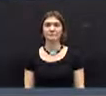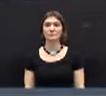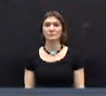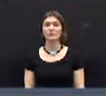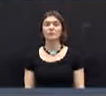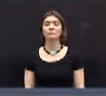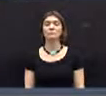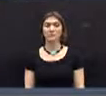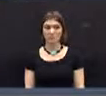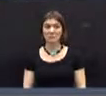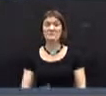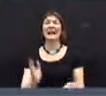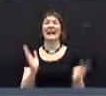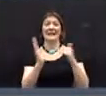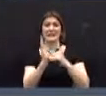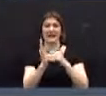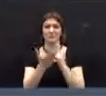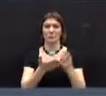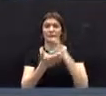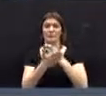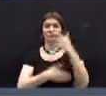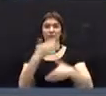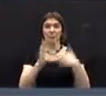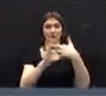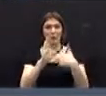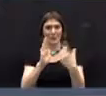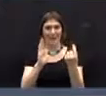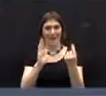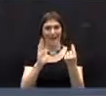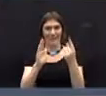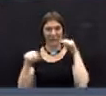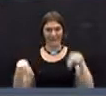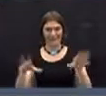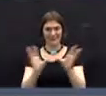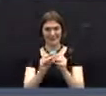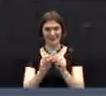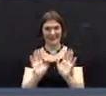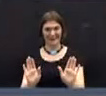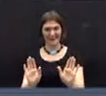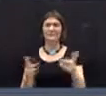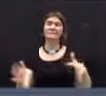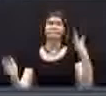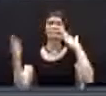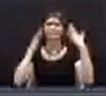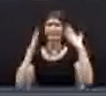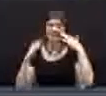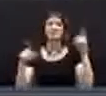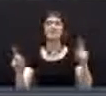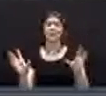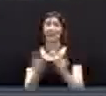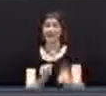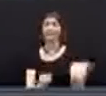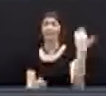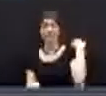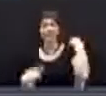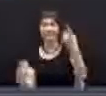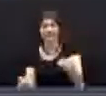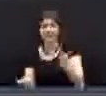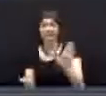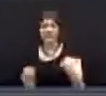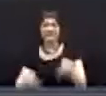I want to go over very briefly the procedural rules. This group is familiar with the rules. But,